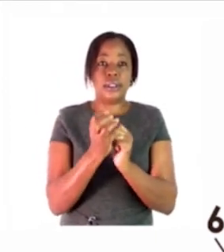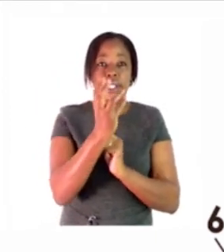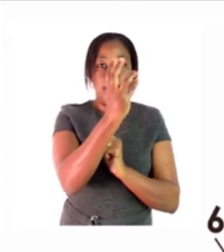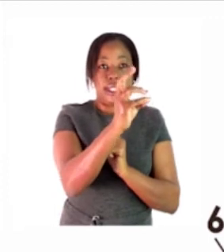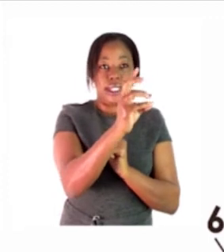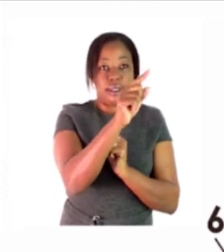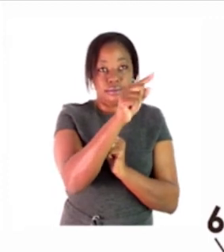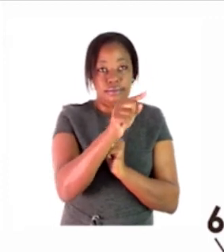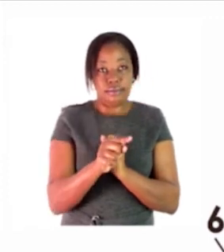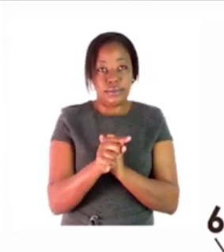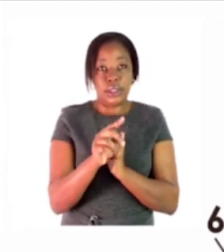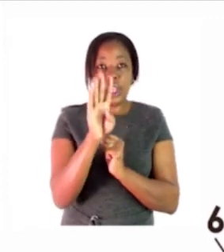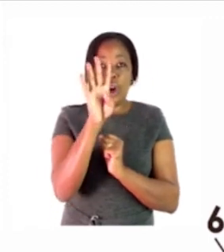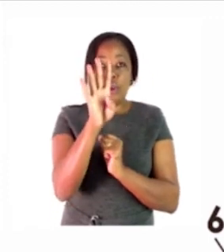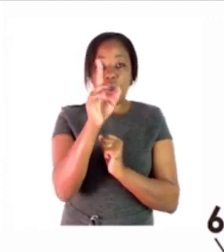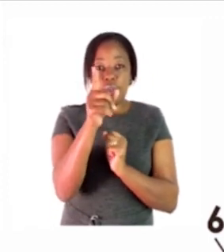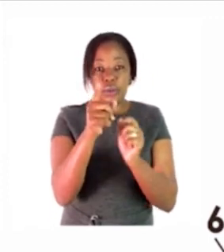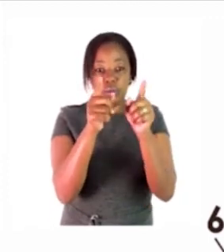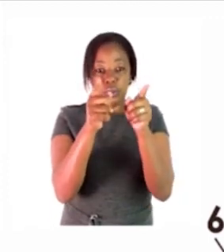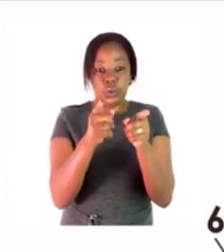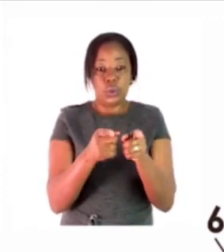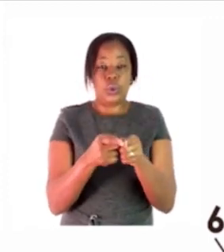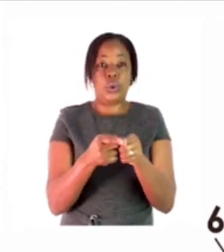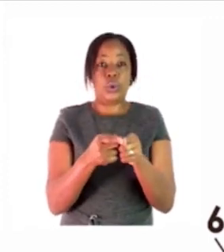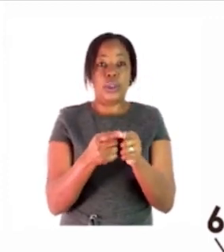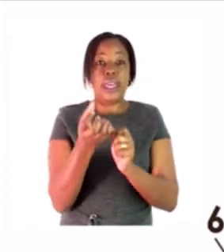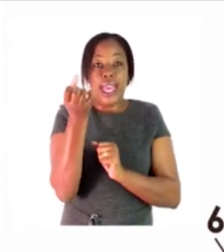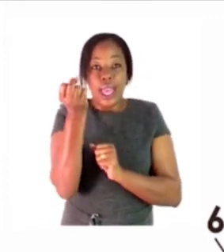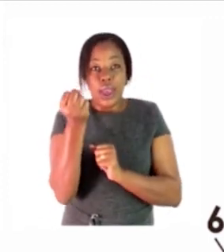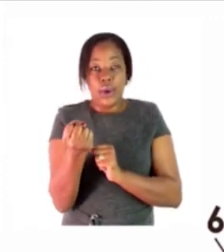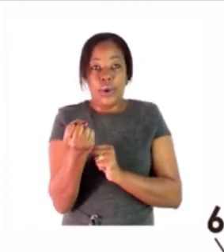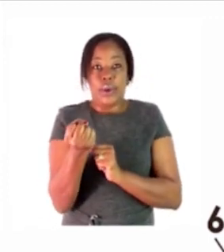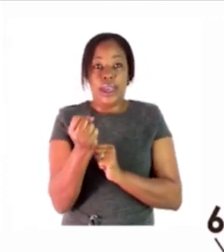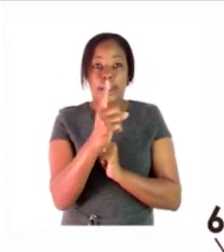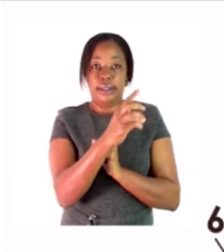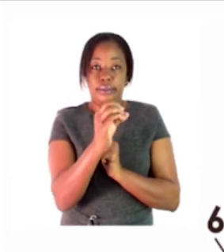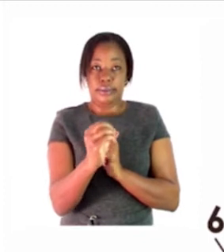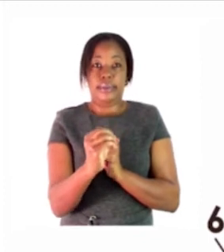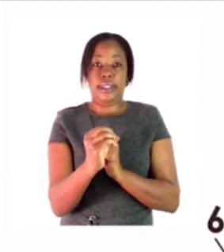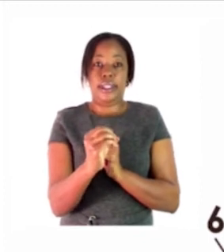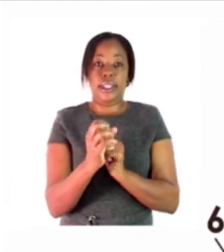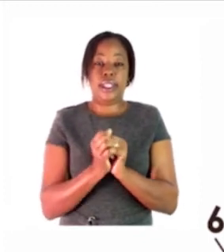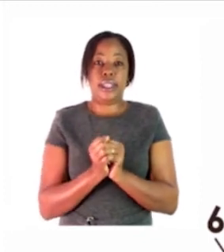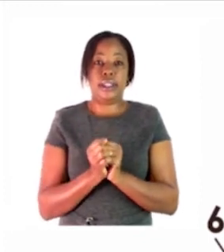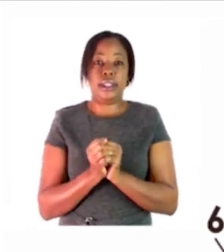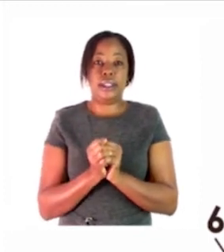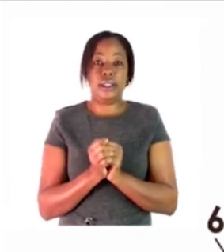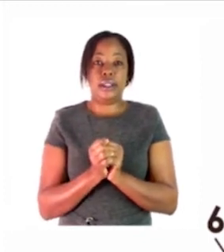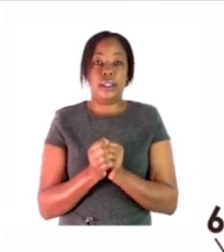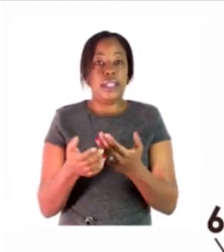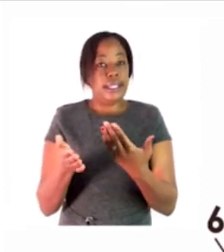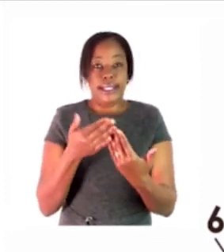circle it means those two numbers when you add them they give you 10 after you got your 10 now it's easy for you to add the next